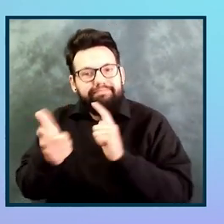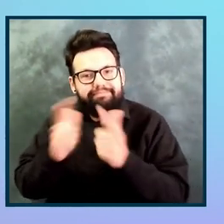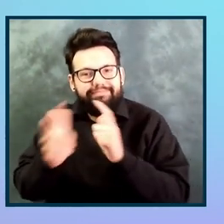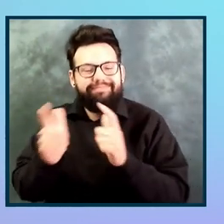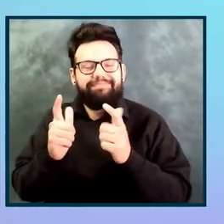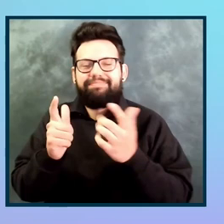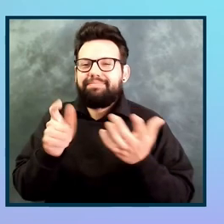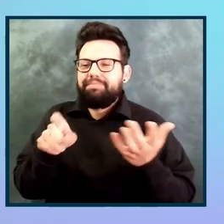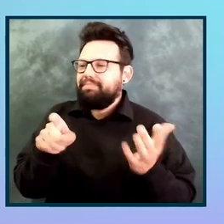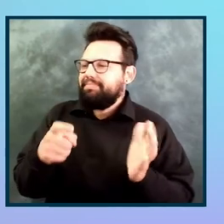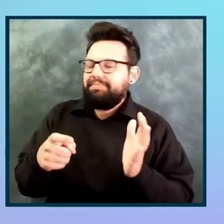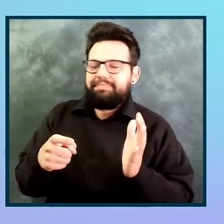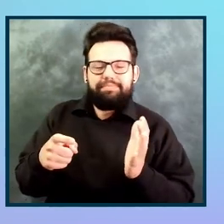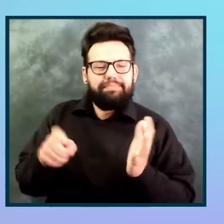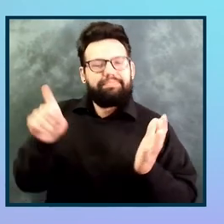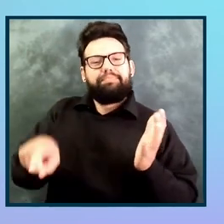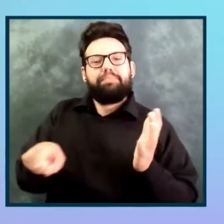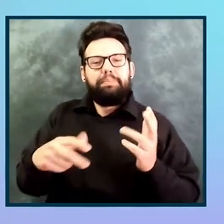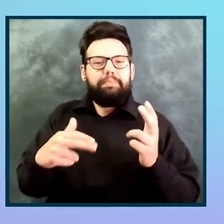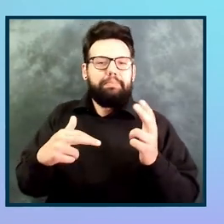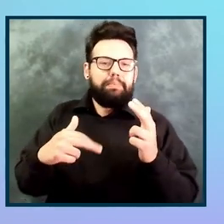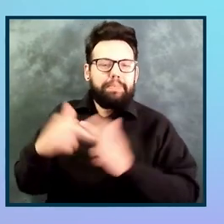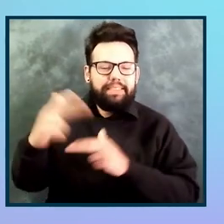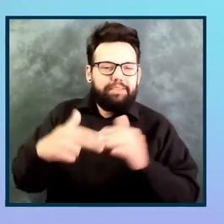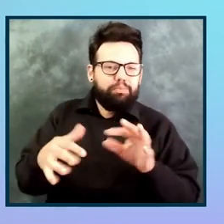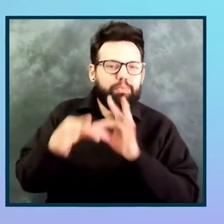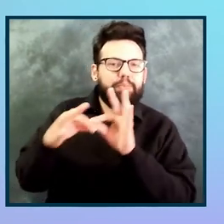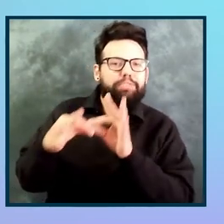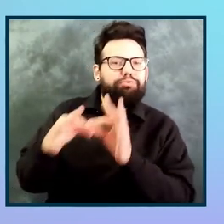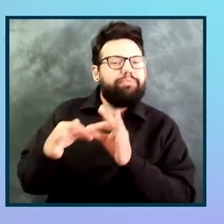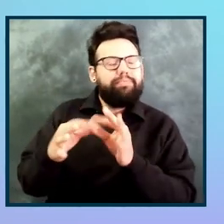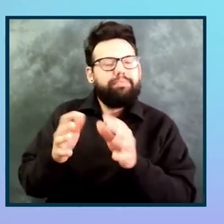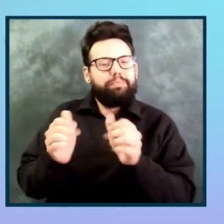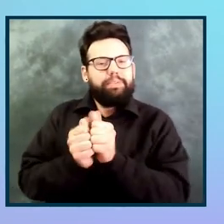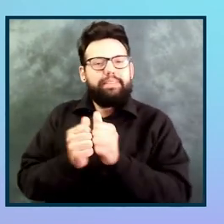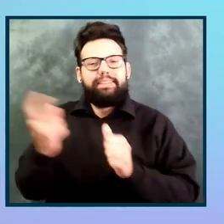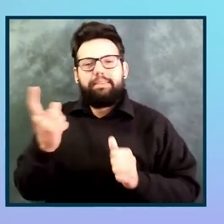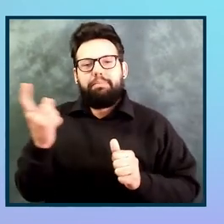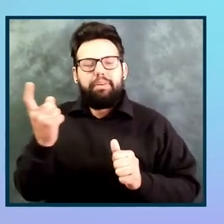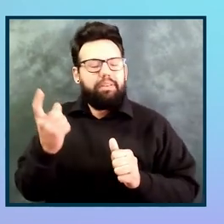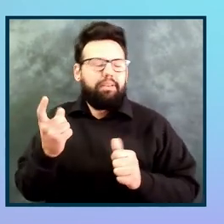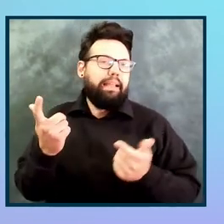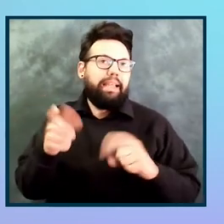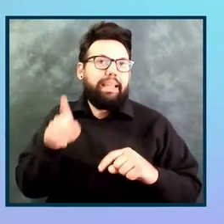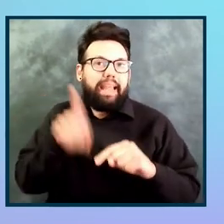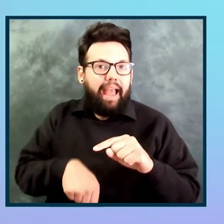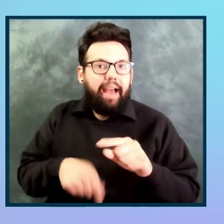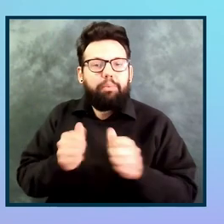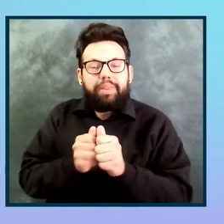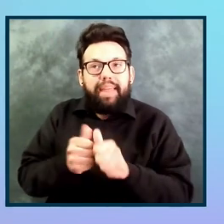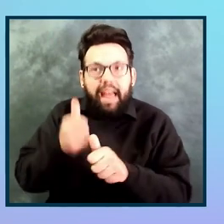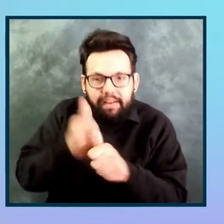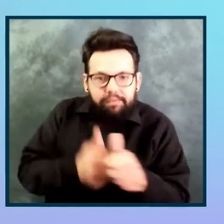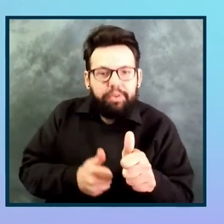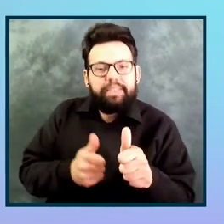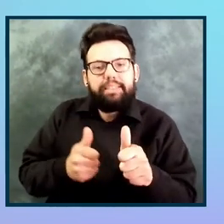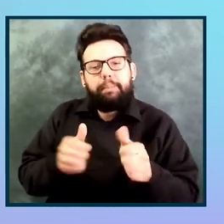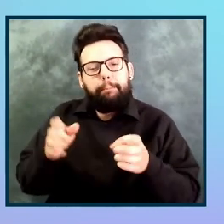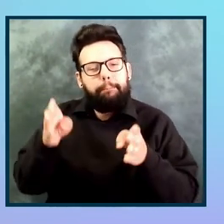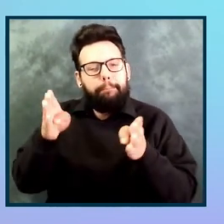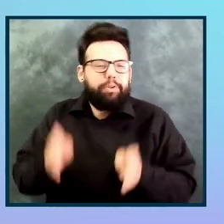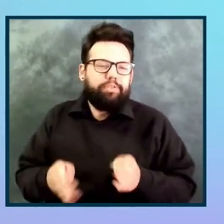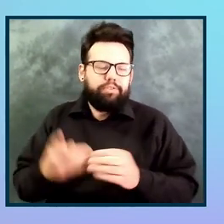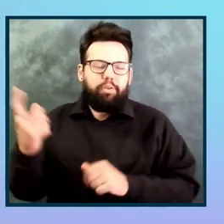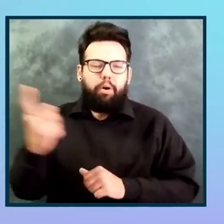build rapport, I think is important. So keeping in mind, you can't do that with every single stakeholder all the time, but really